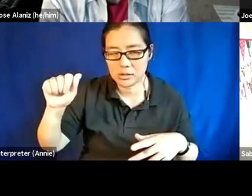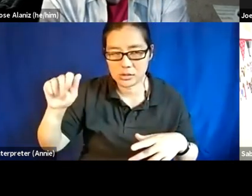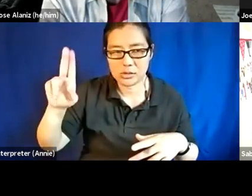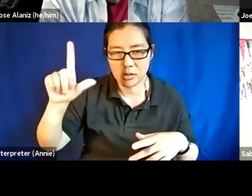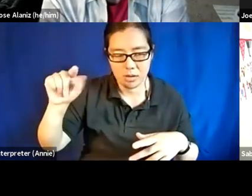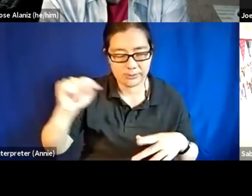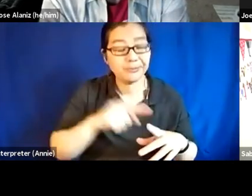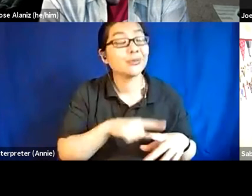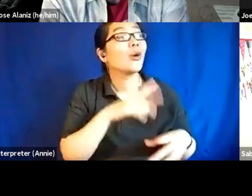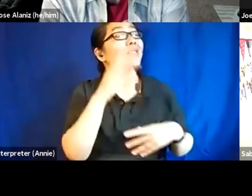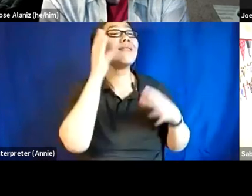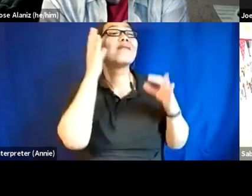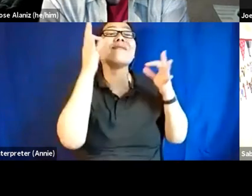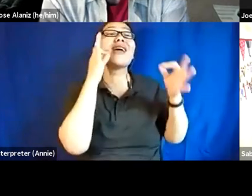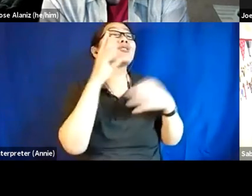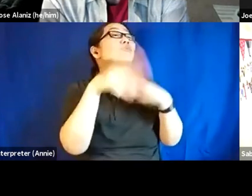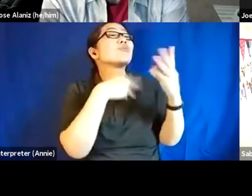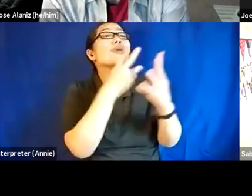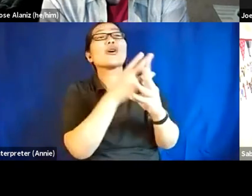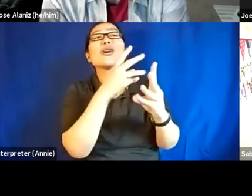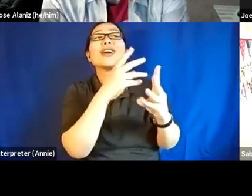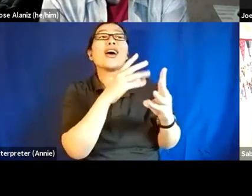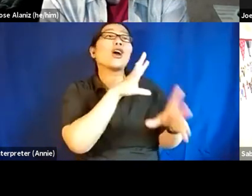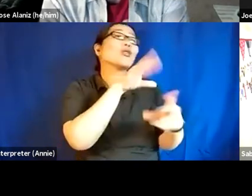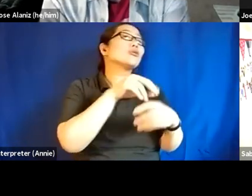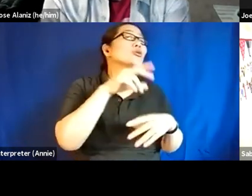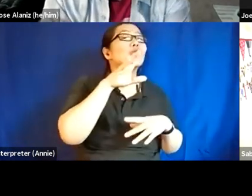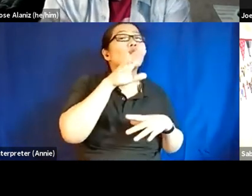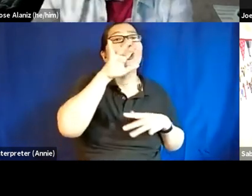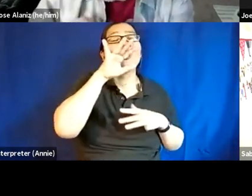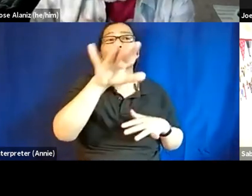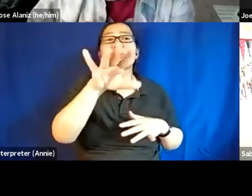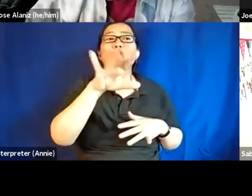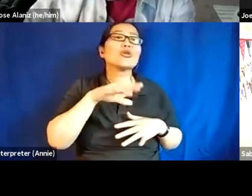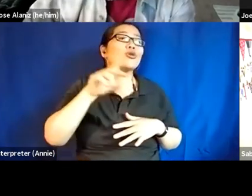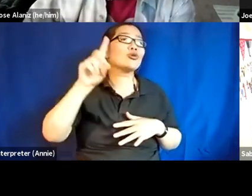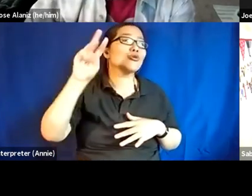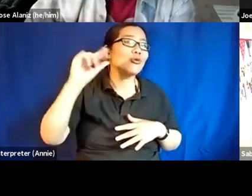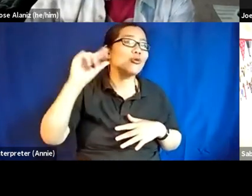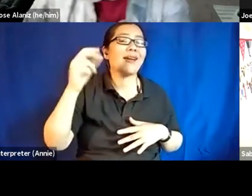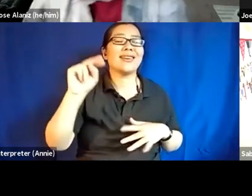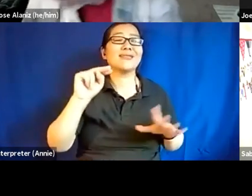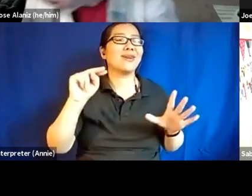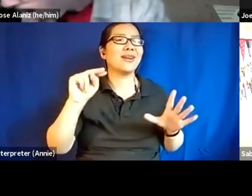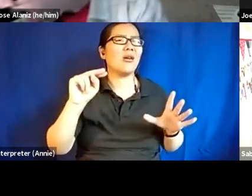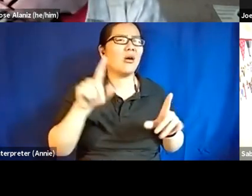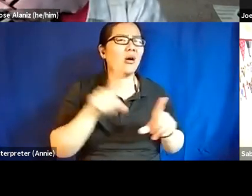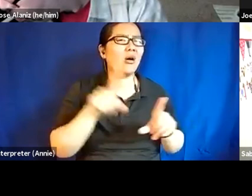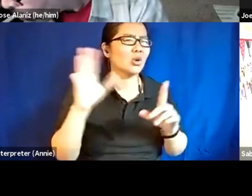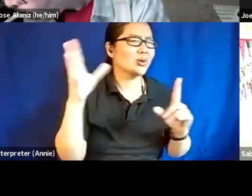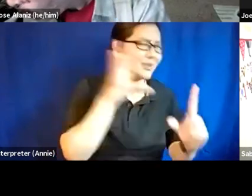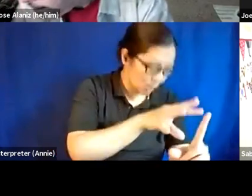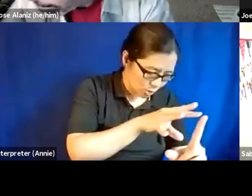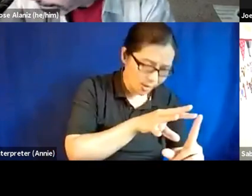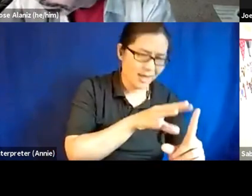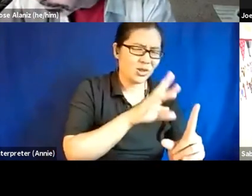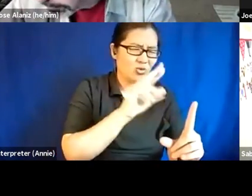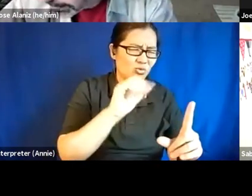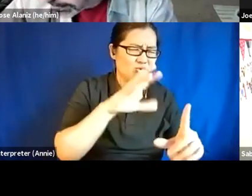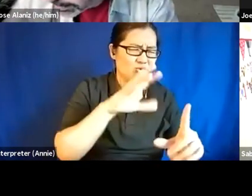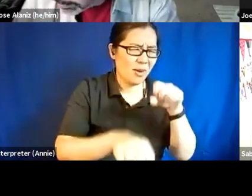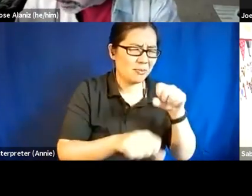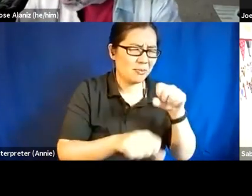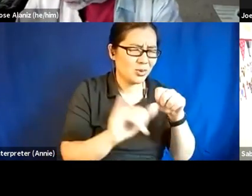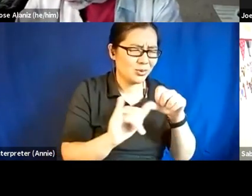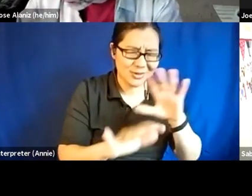includes dragons and we can't imagine it not like just centralizing rape also. Right. Um, so for me,